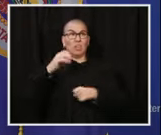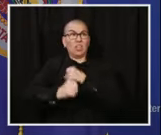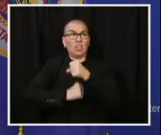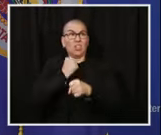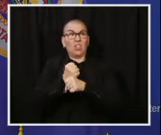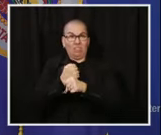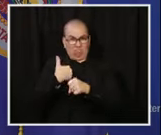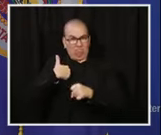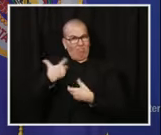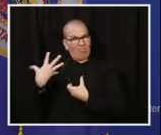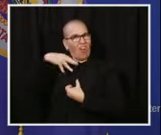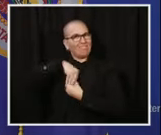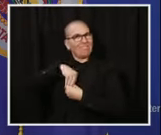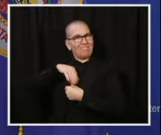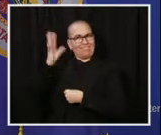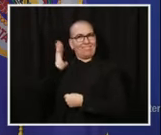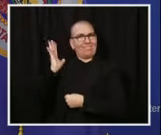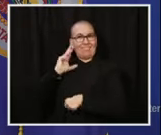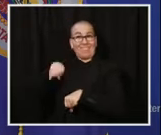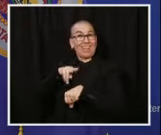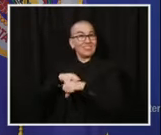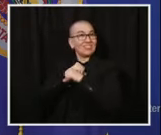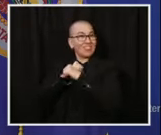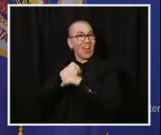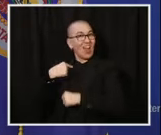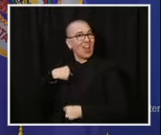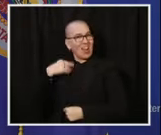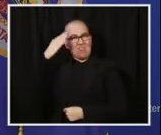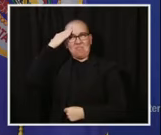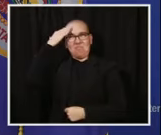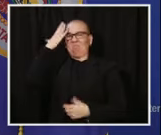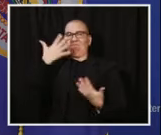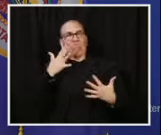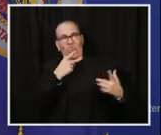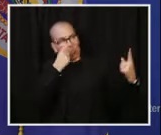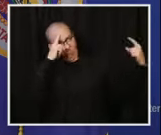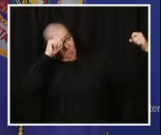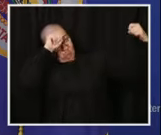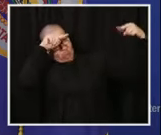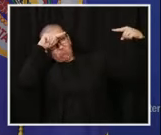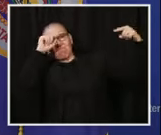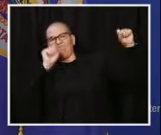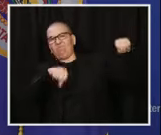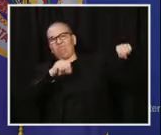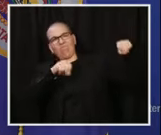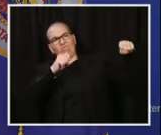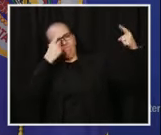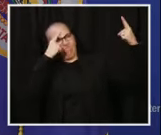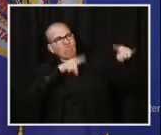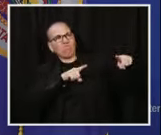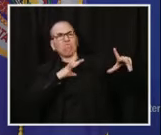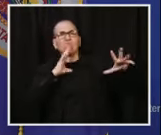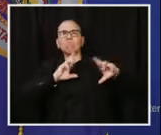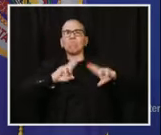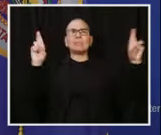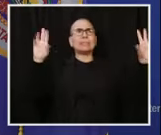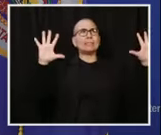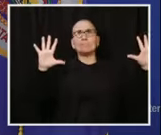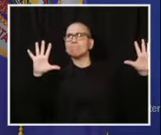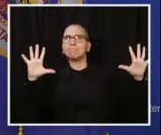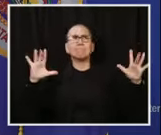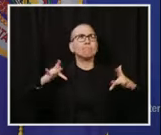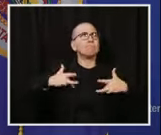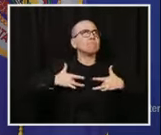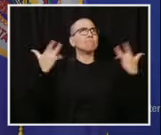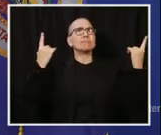fire duty or call overseas. I would have never imagined working in a long-term care facility, but I think you're right. The folks who choose to join the National